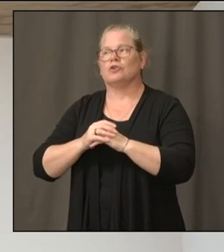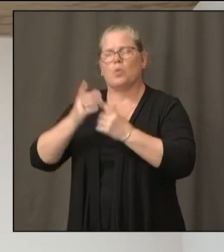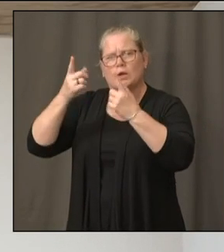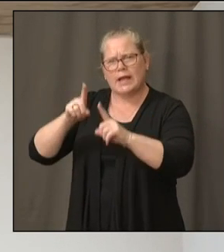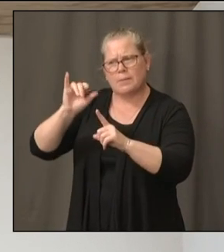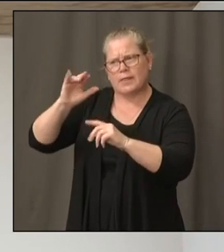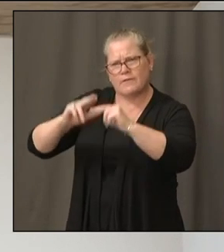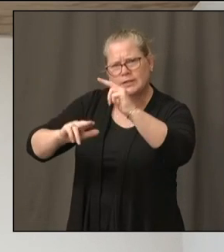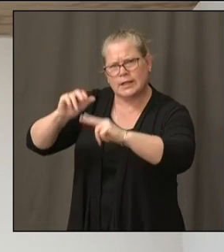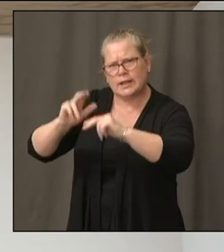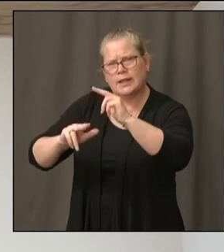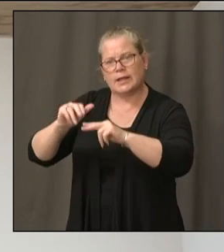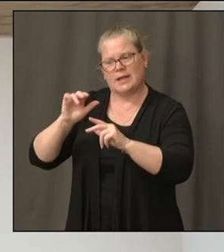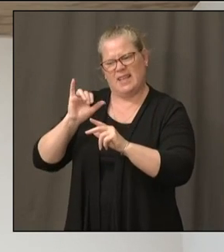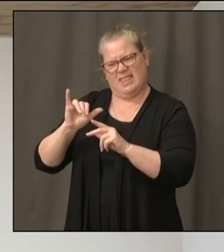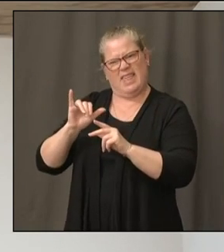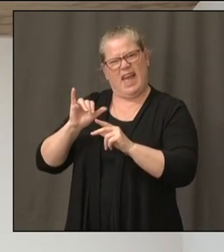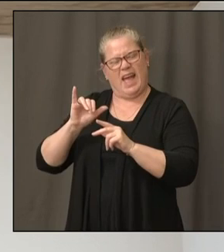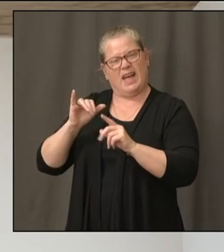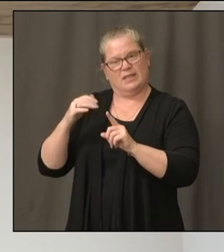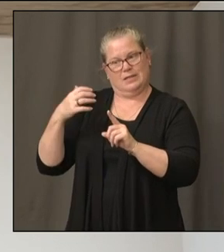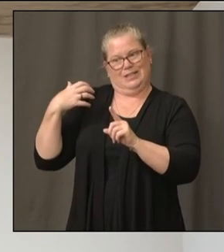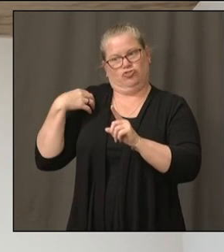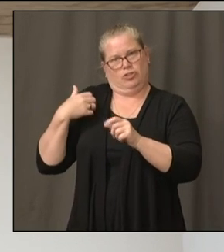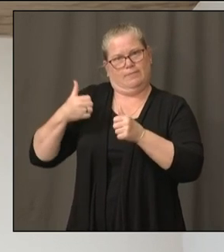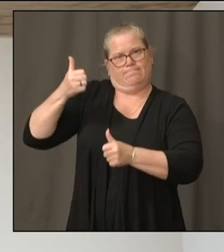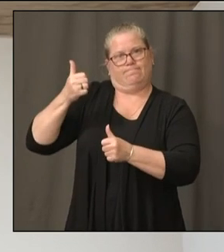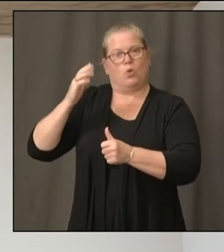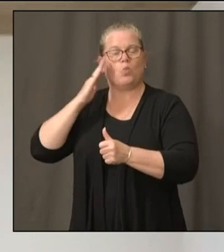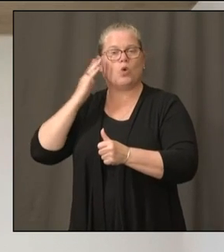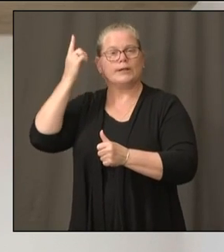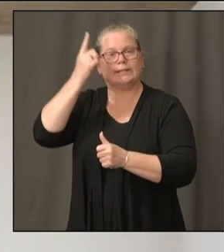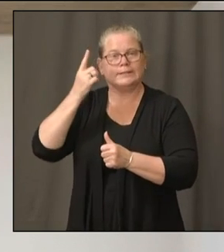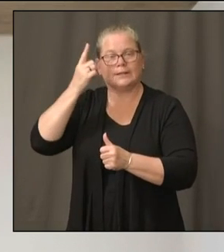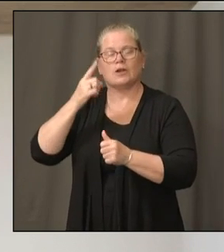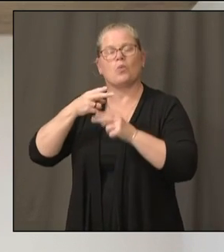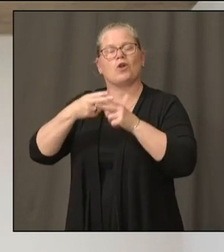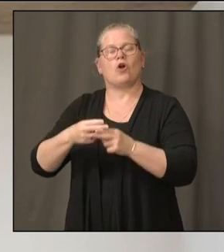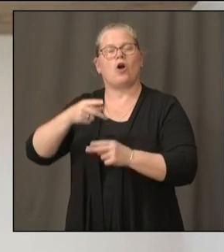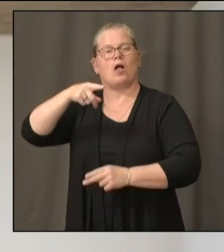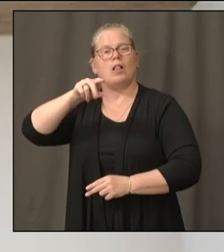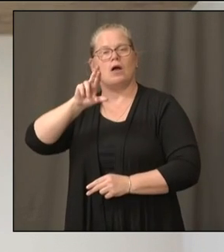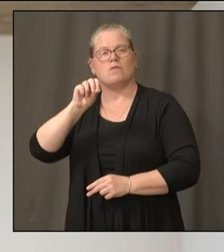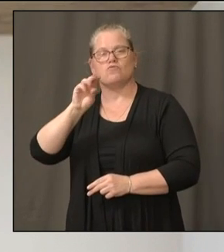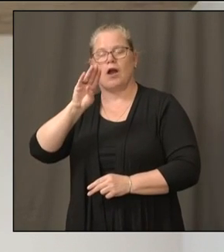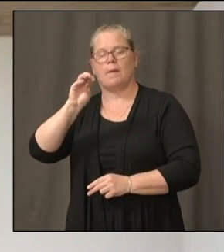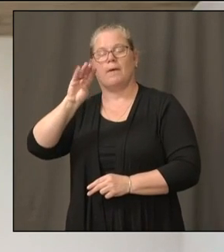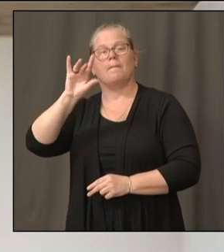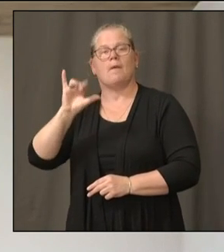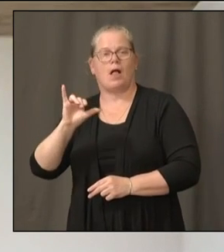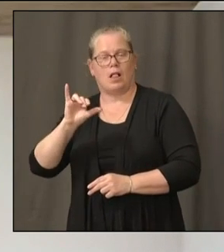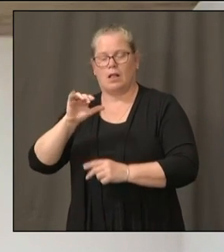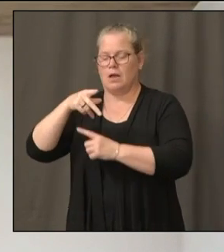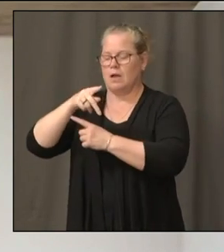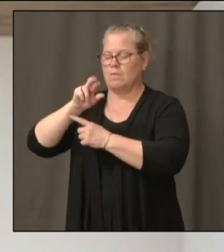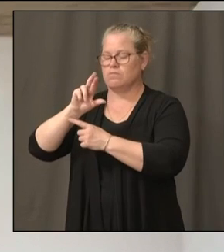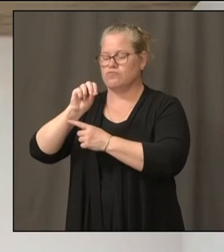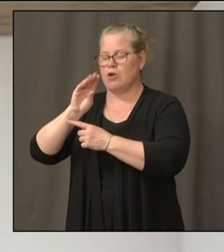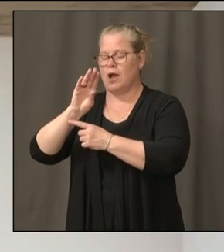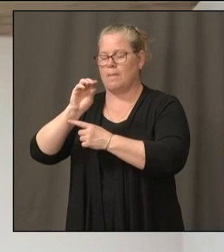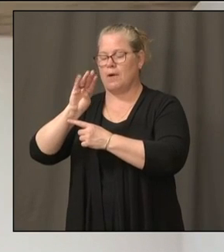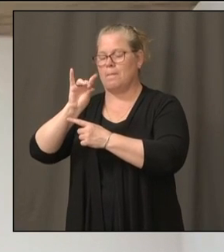someone, a death could be considered a probable death due to COVID-19. And so,